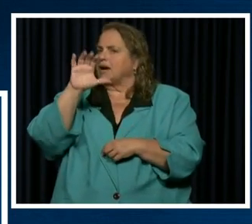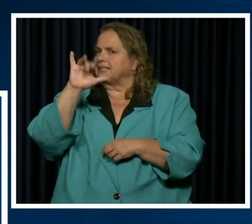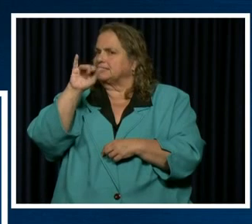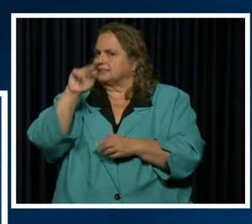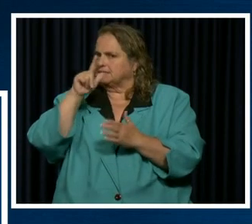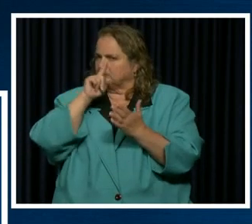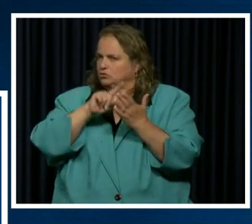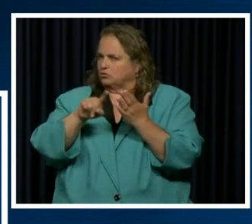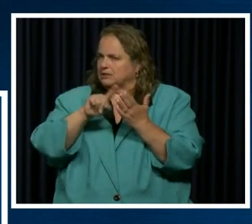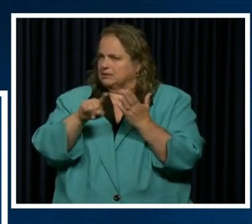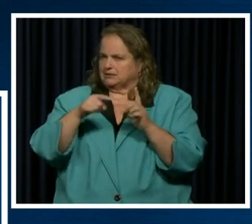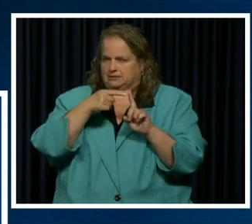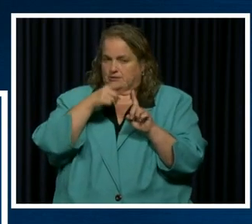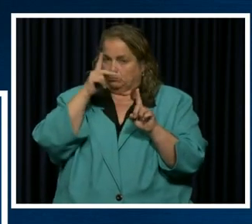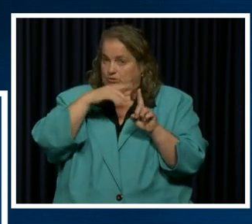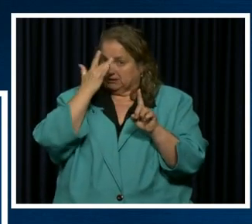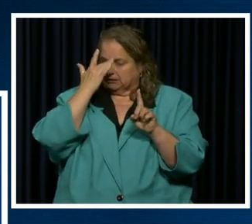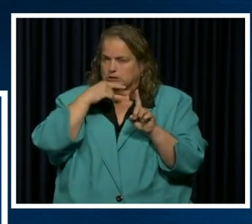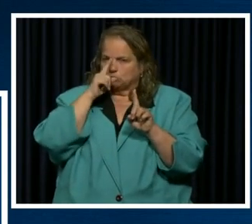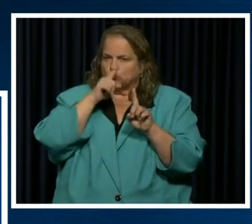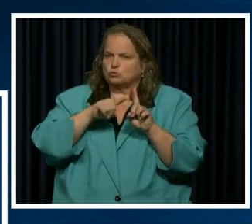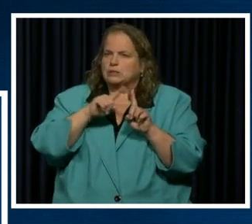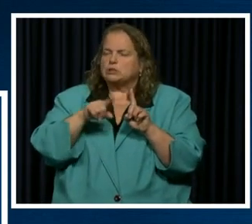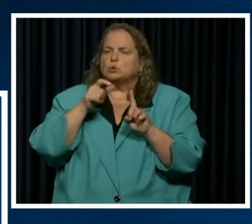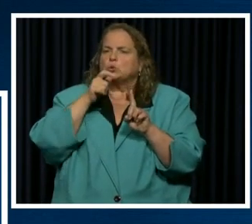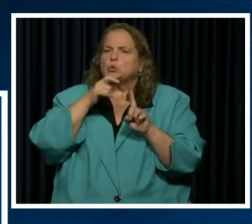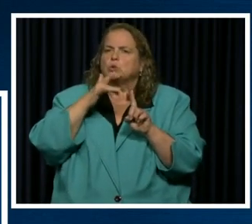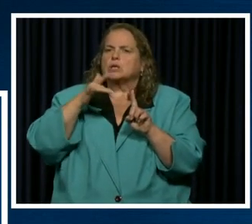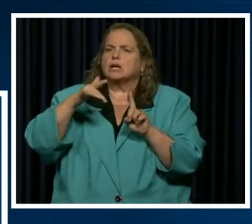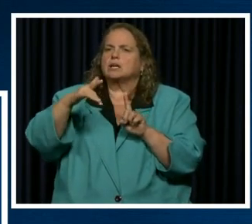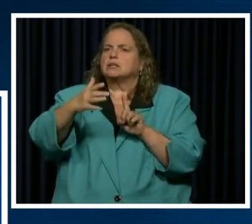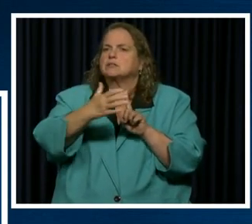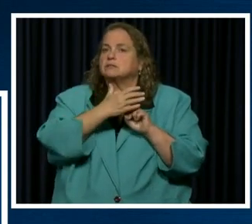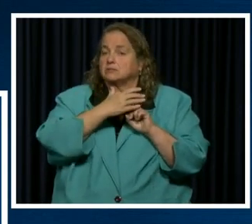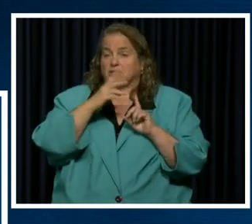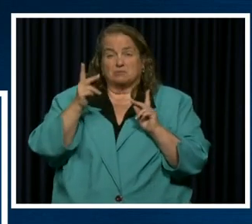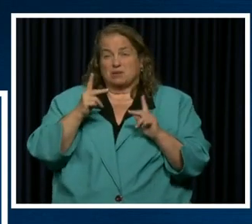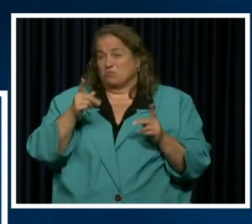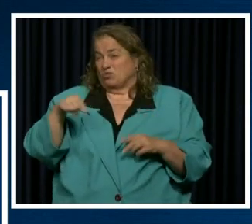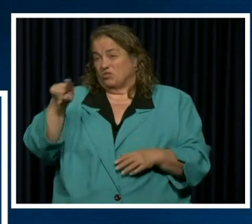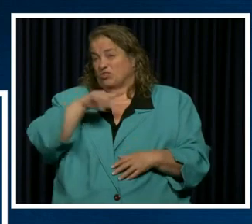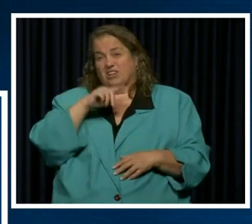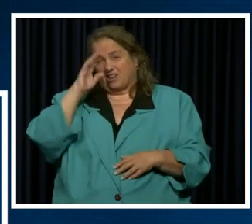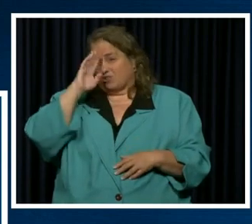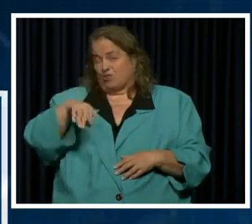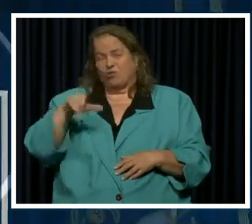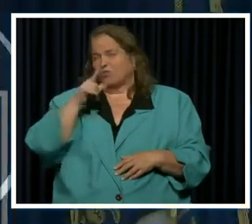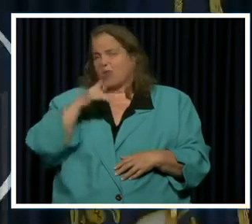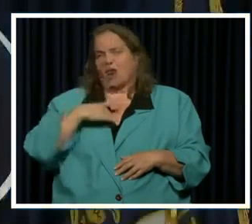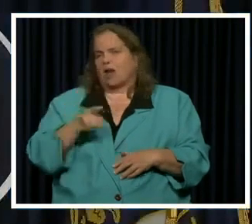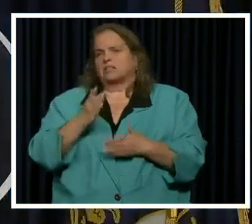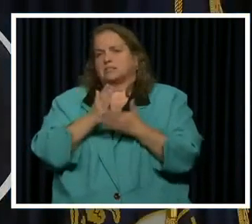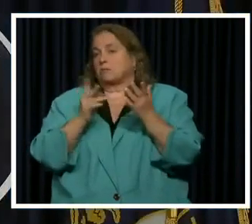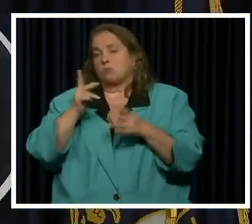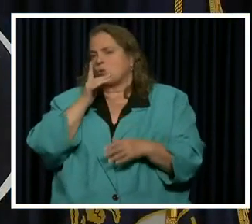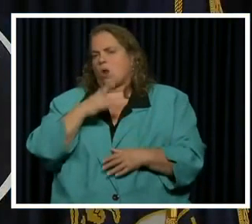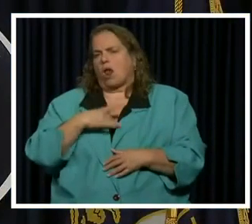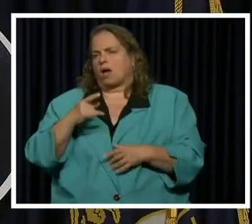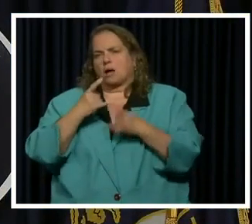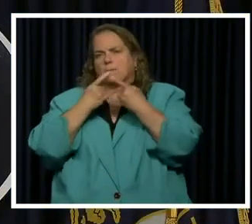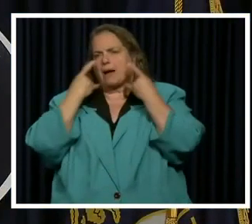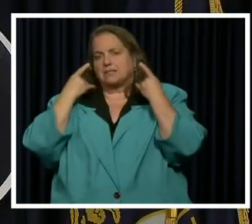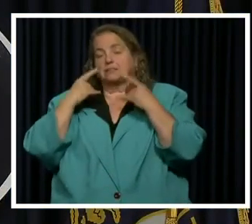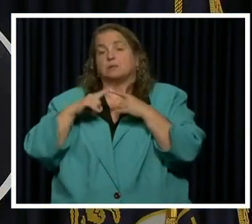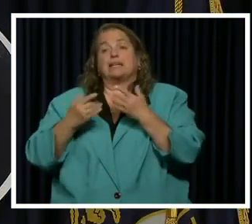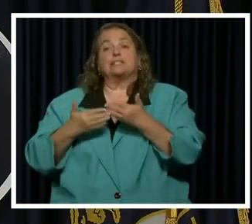So I know there are folks out there that don't like wearing masks. Guess what? It'll be a lot easier to contain